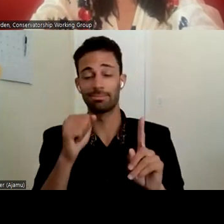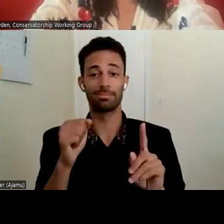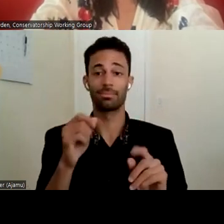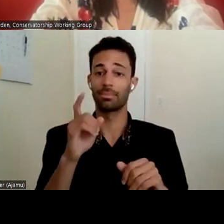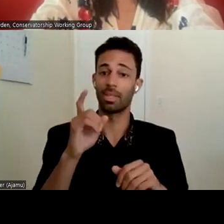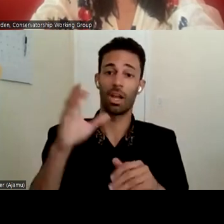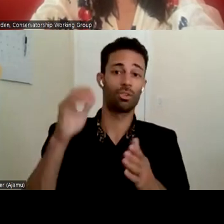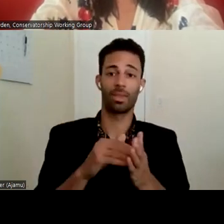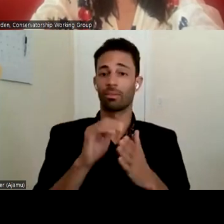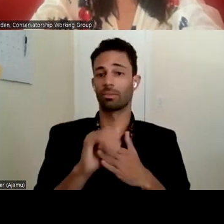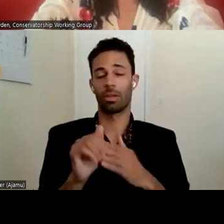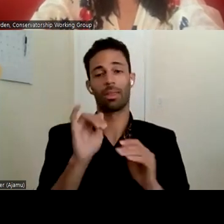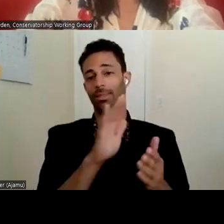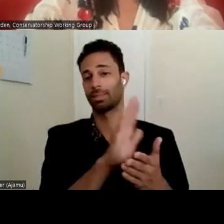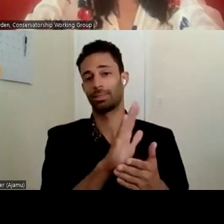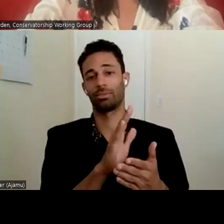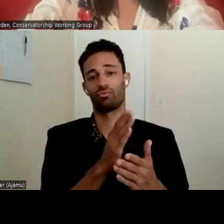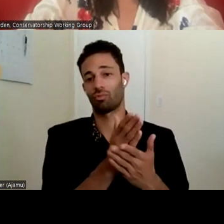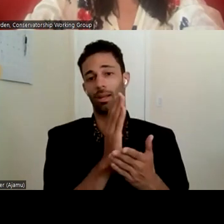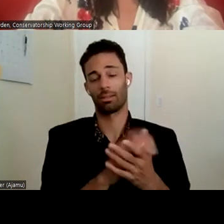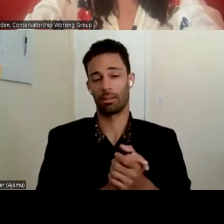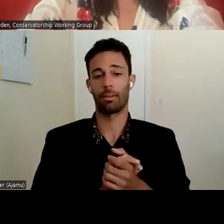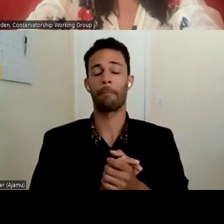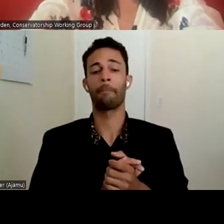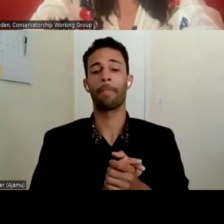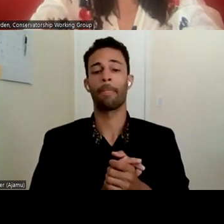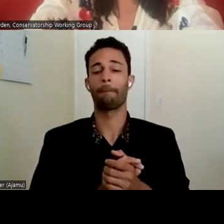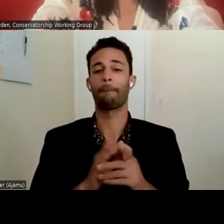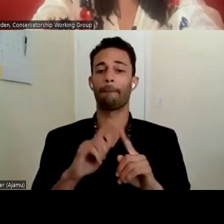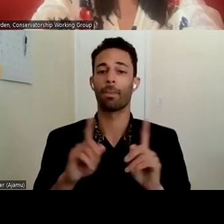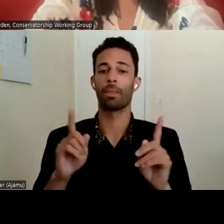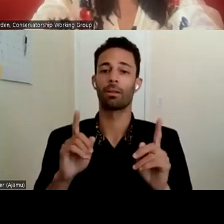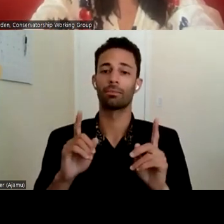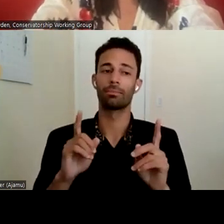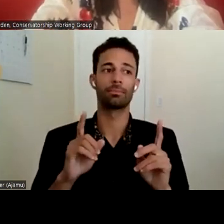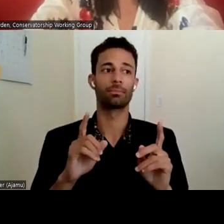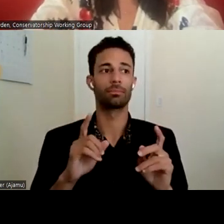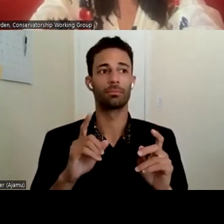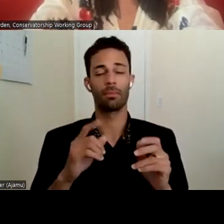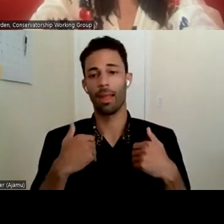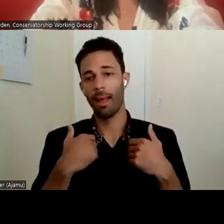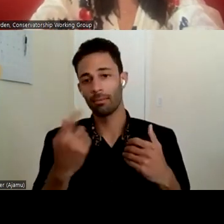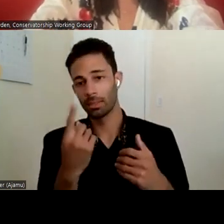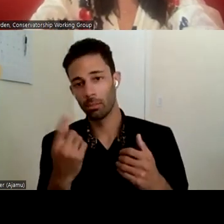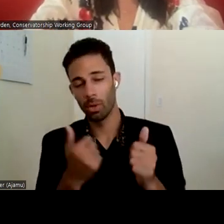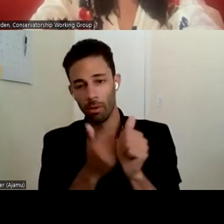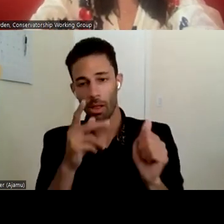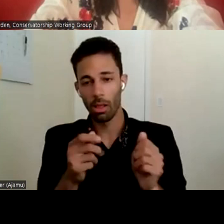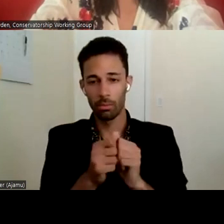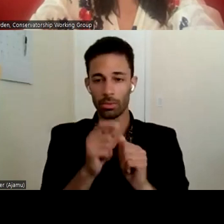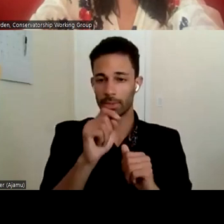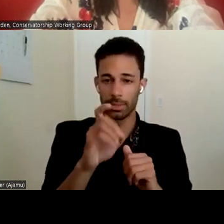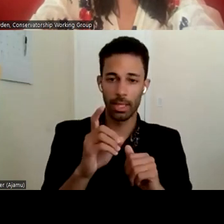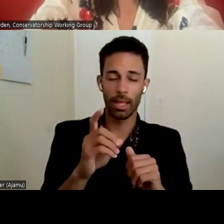right but what I do think is even raising questions and having somebody follow up with Ted since he's so isolated